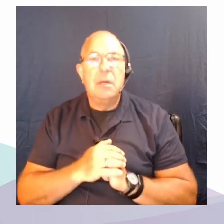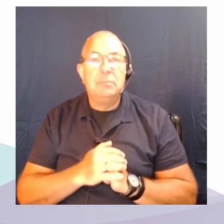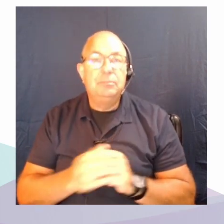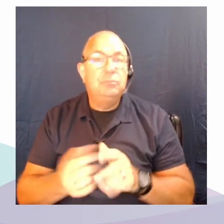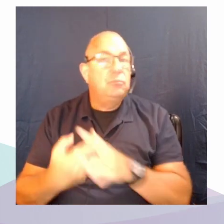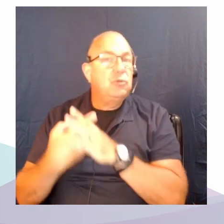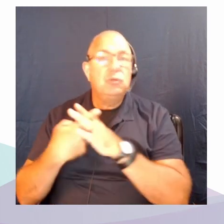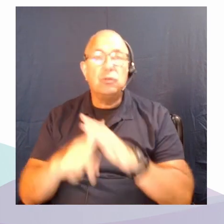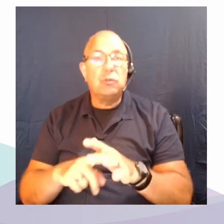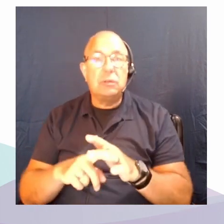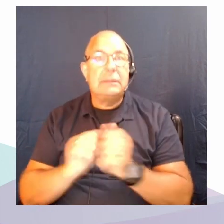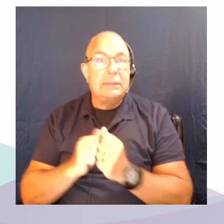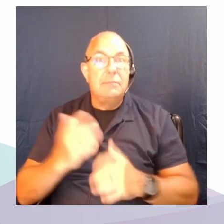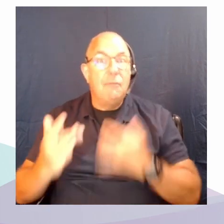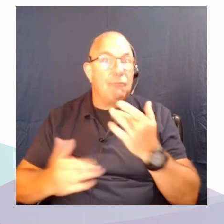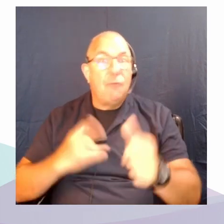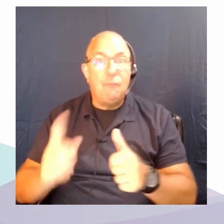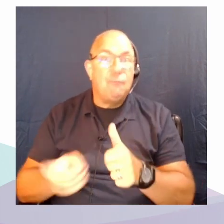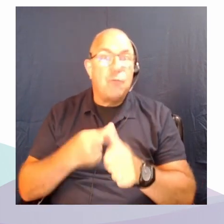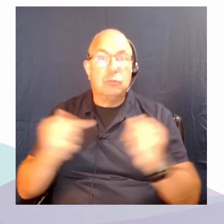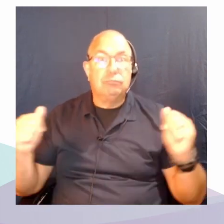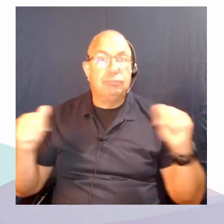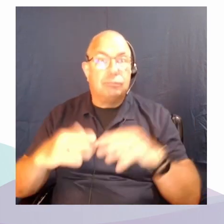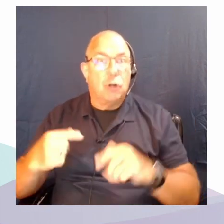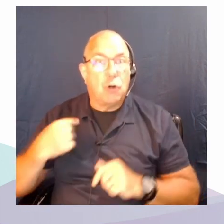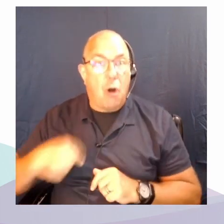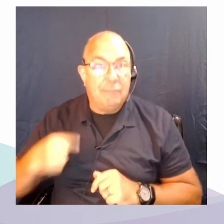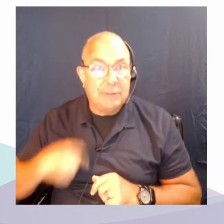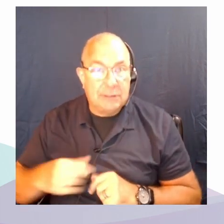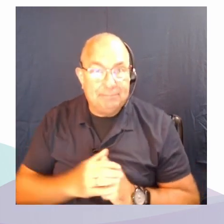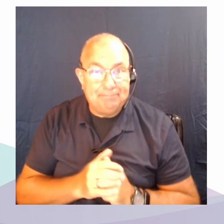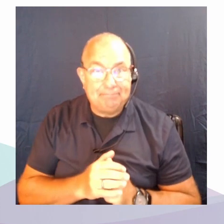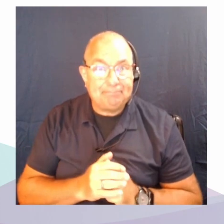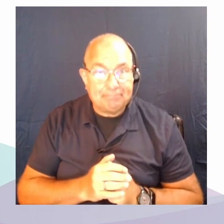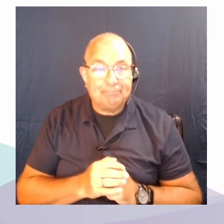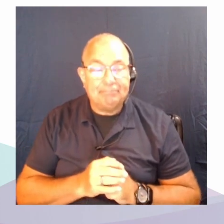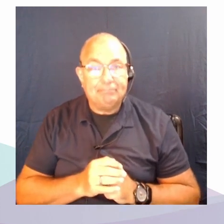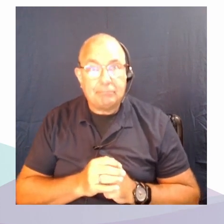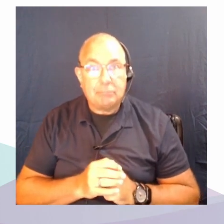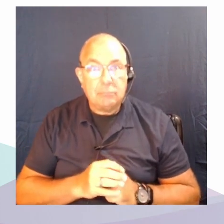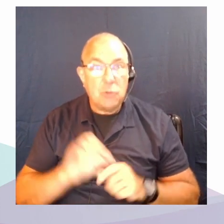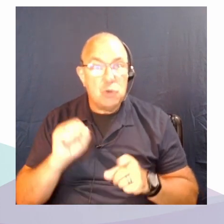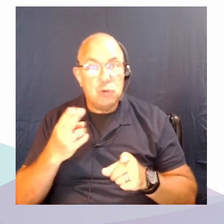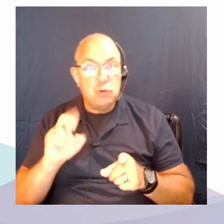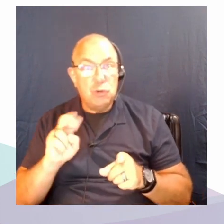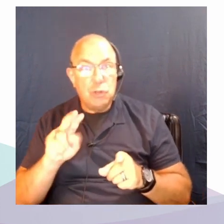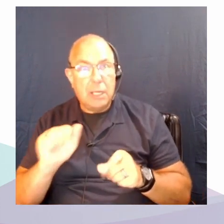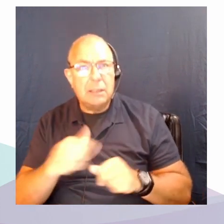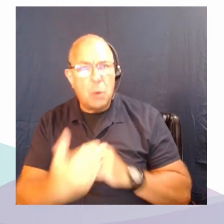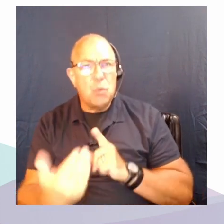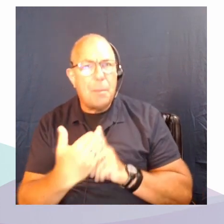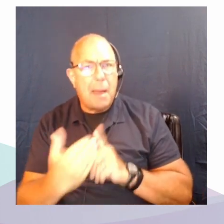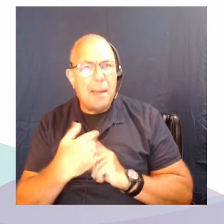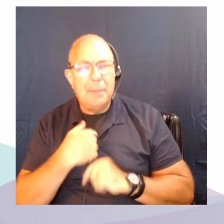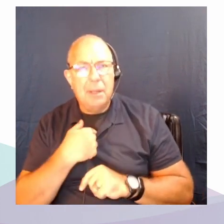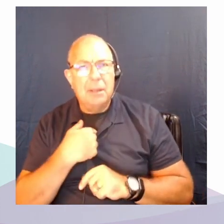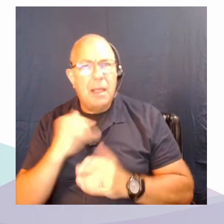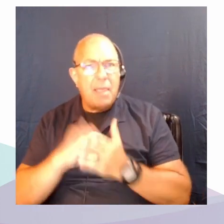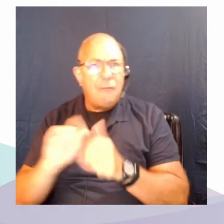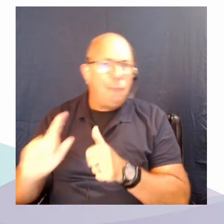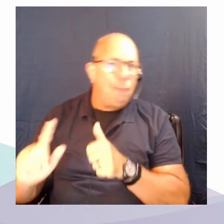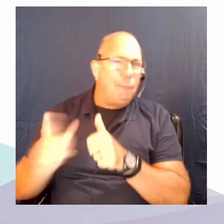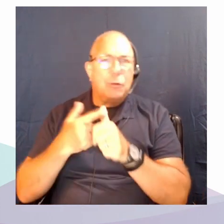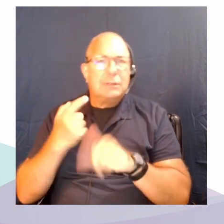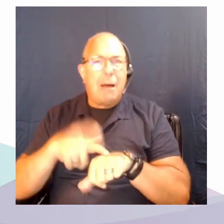first conference, really. Sheena, can you remind me what that first conference was like?